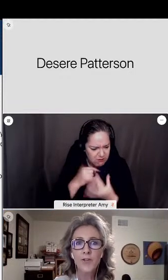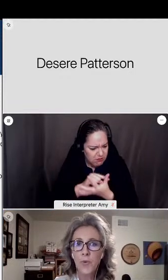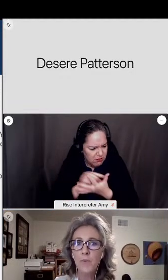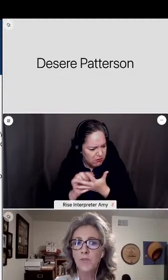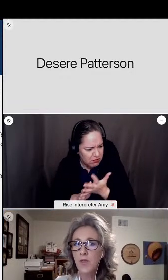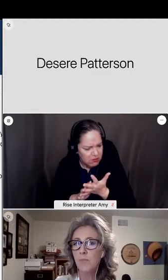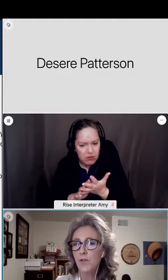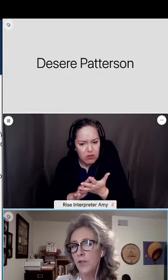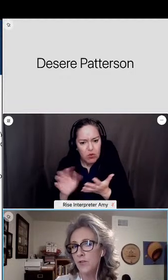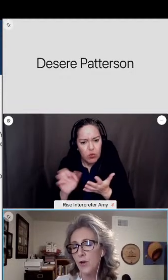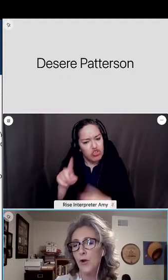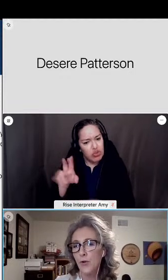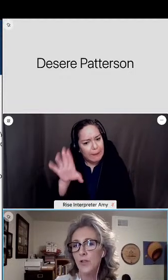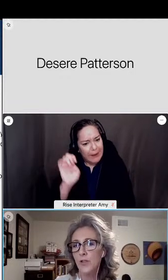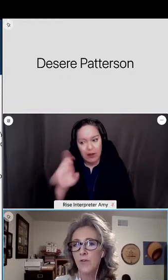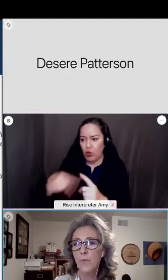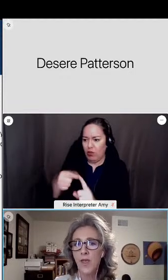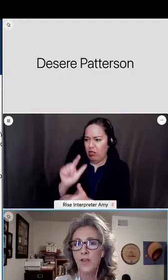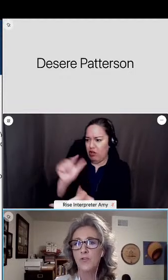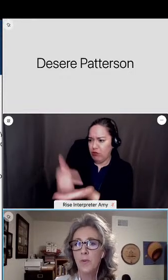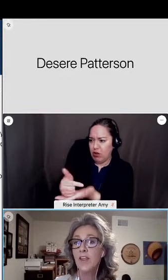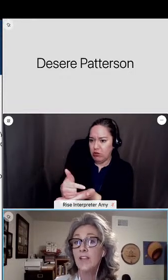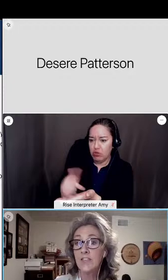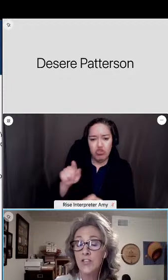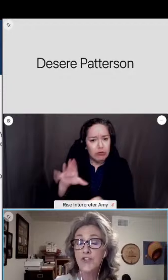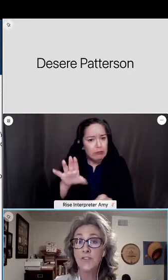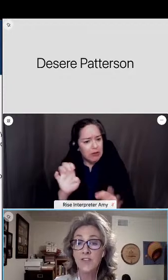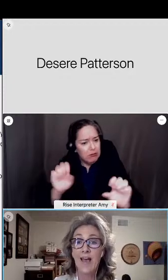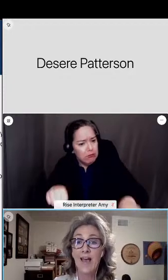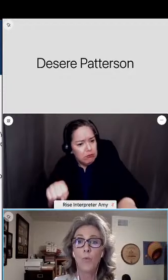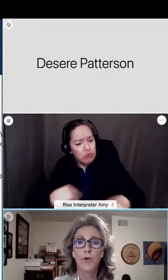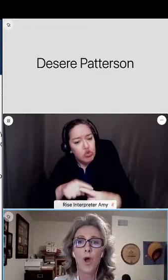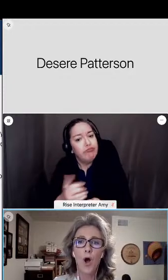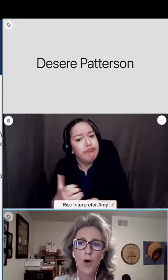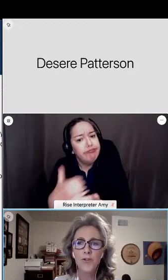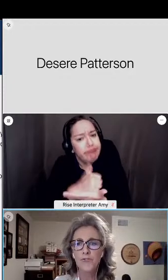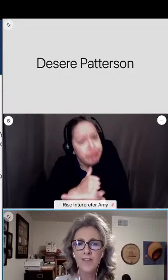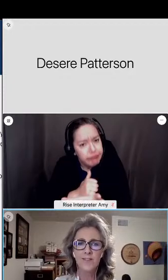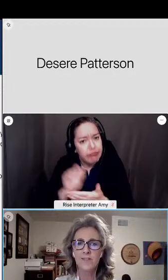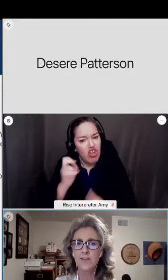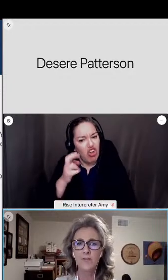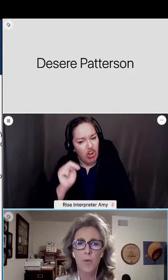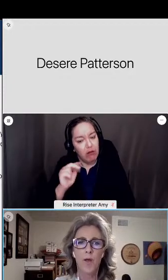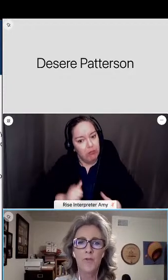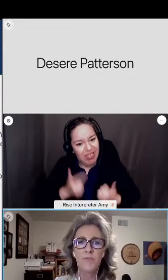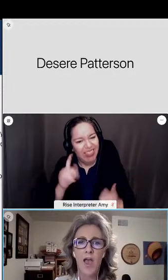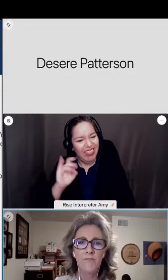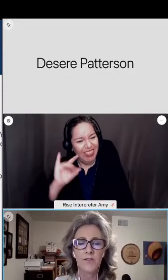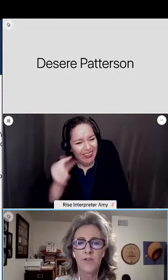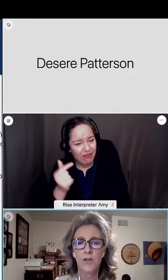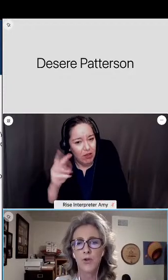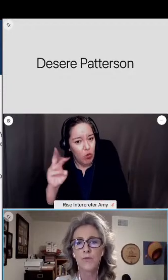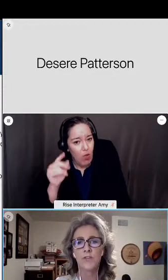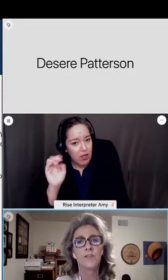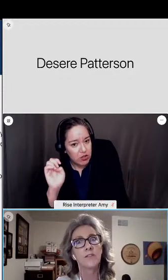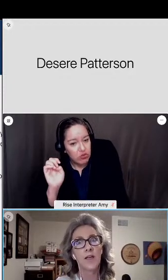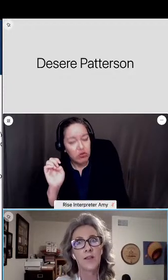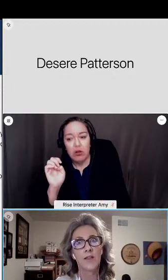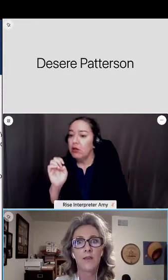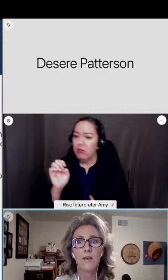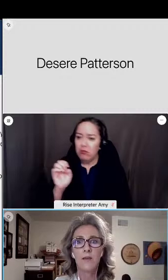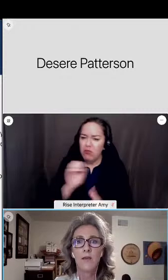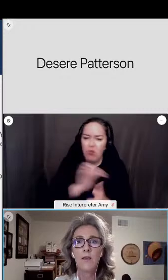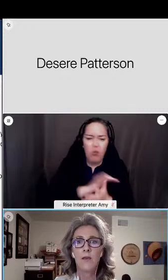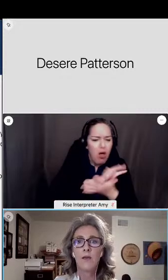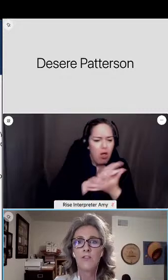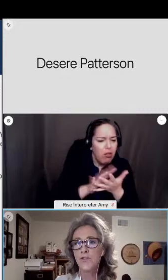They should graduate with the ability to earn a living wage. But in addition to that, what are all the traits and skills we want them to have as adults in